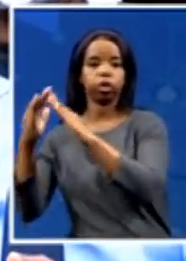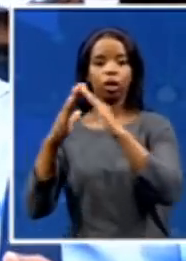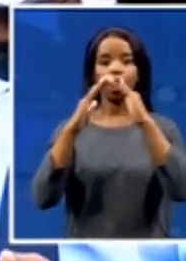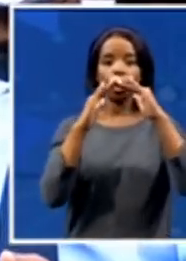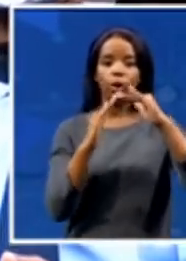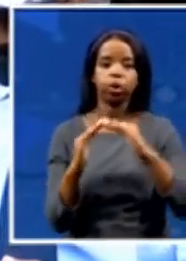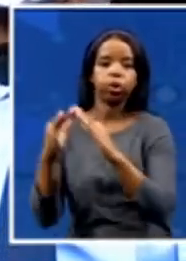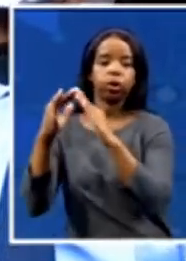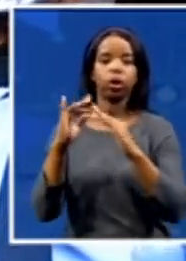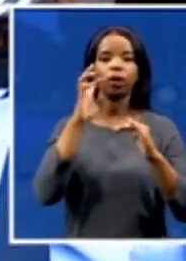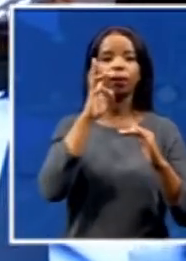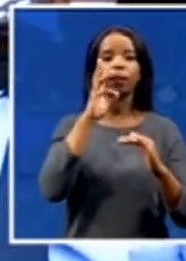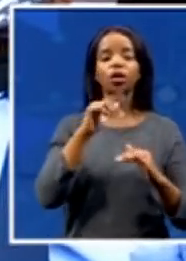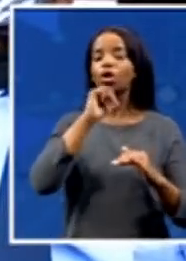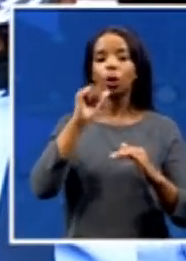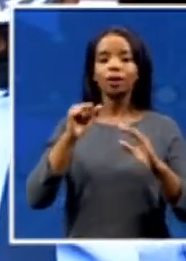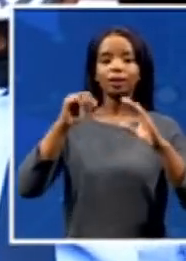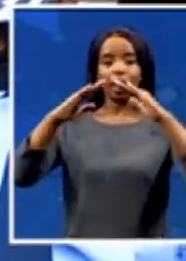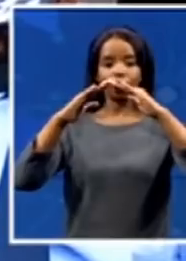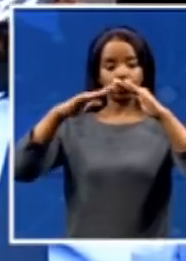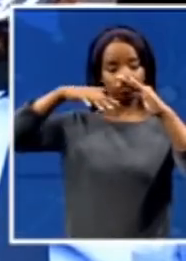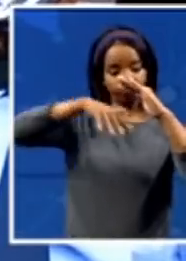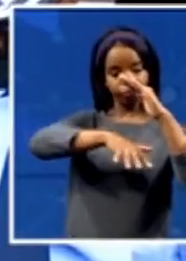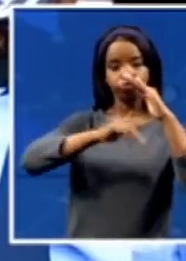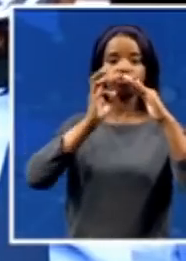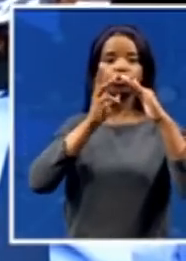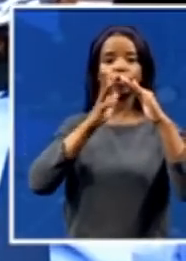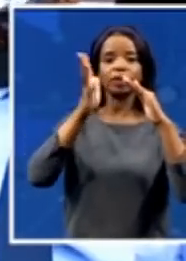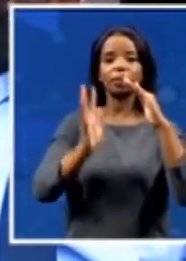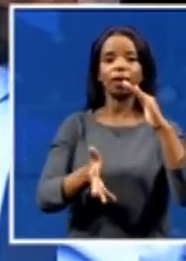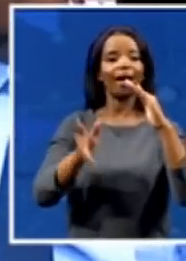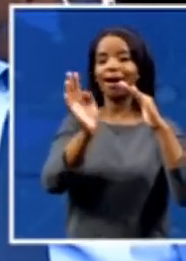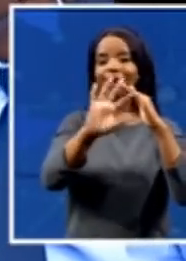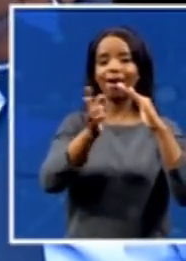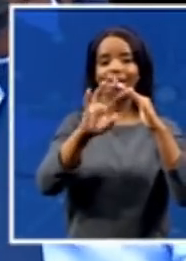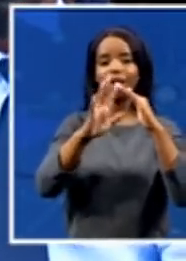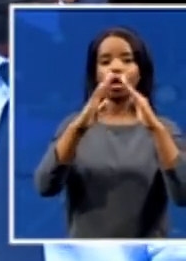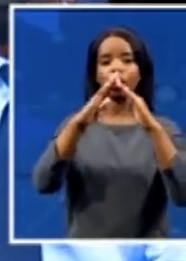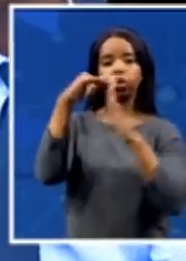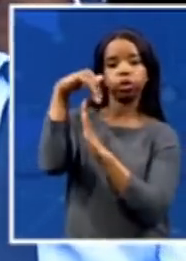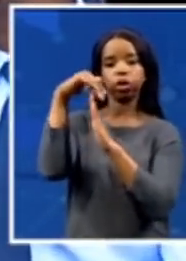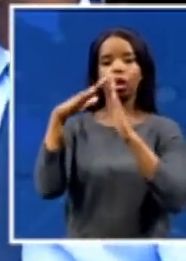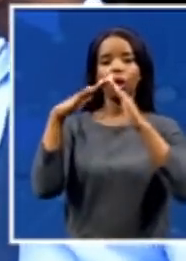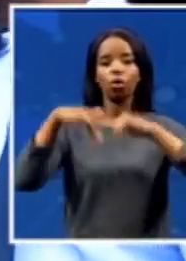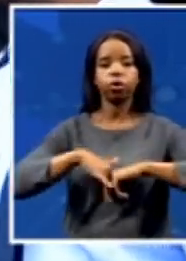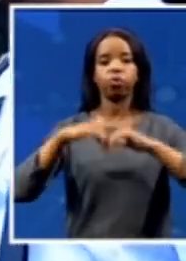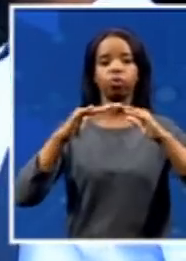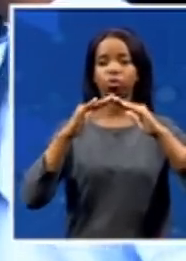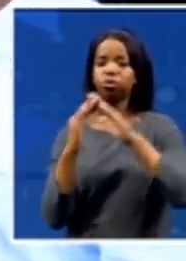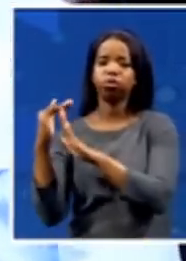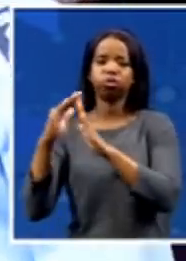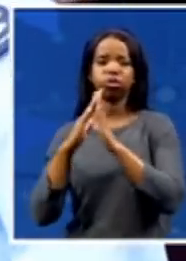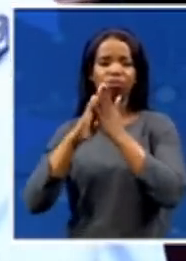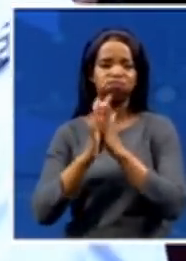in their properties, but we talk about the severely damaged houses, and we also talk